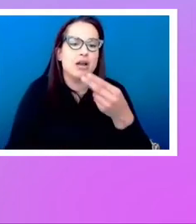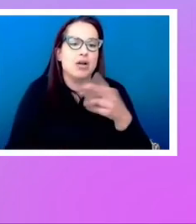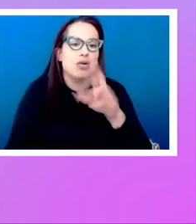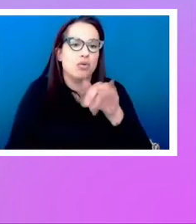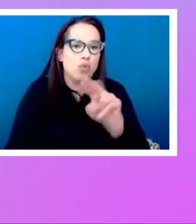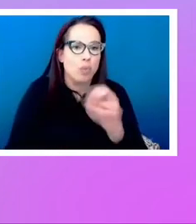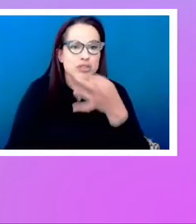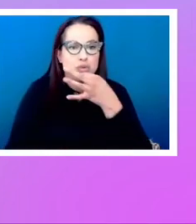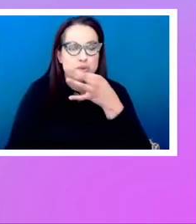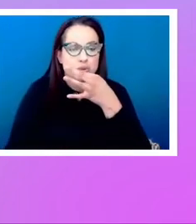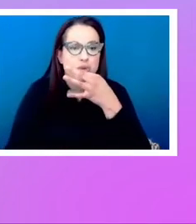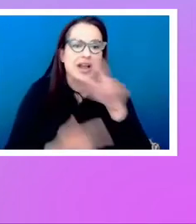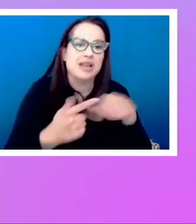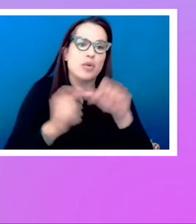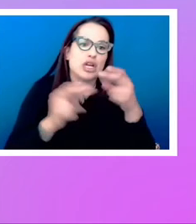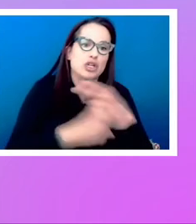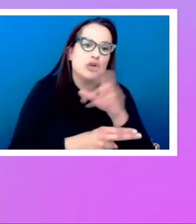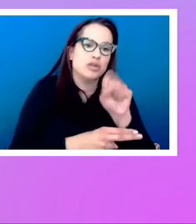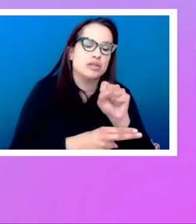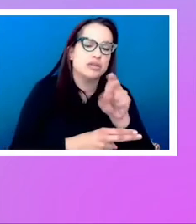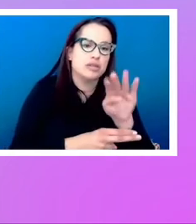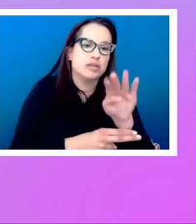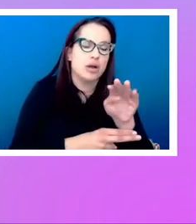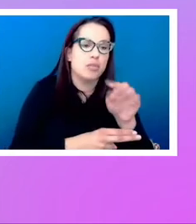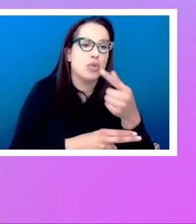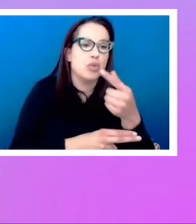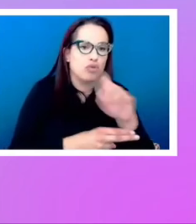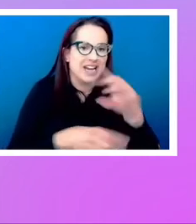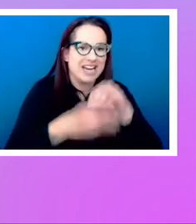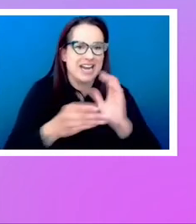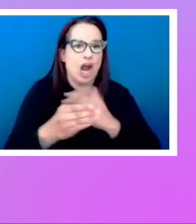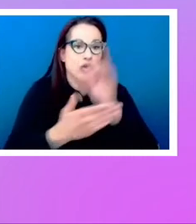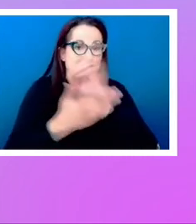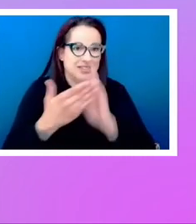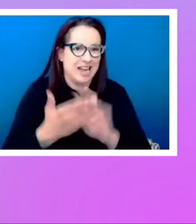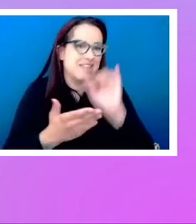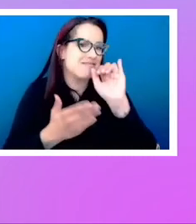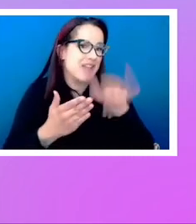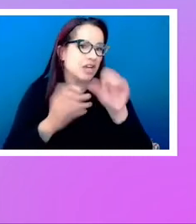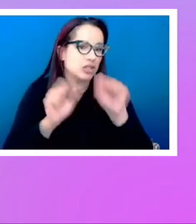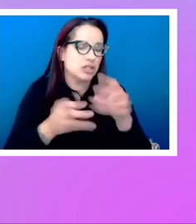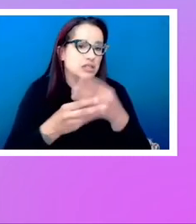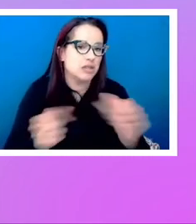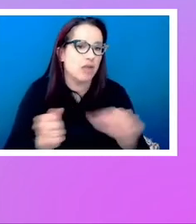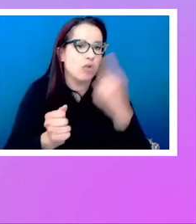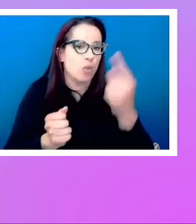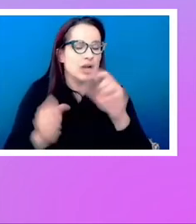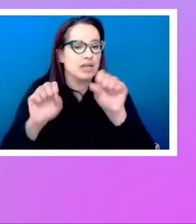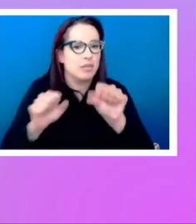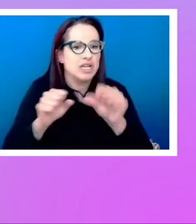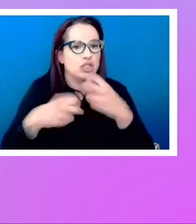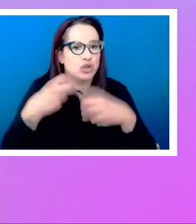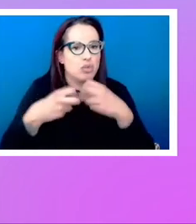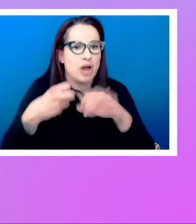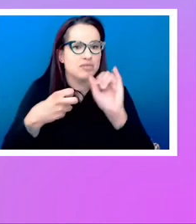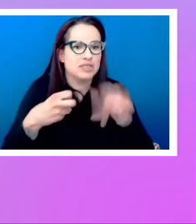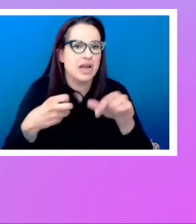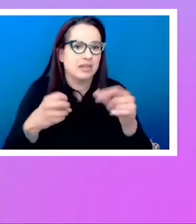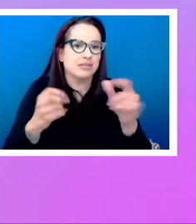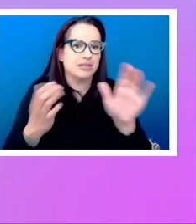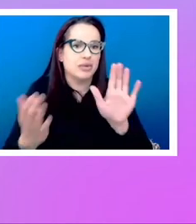use in our designs. And that will solve one of these potential for flattening markup type problems that we have.